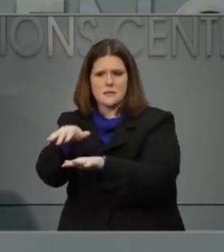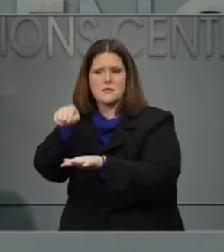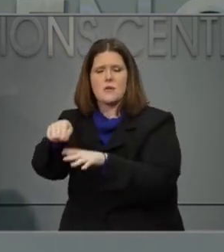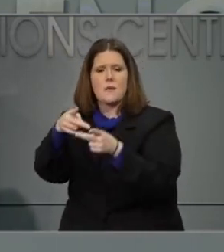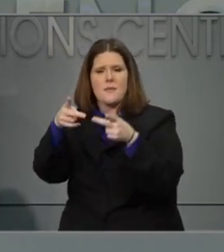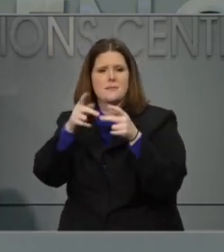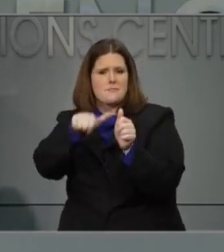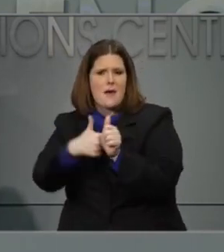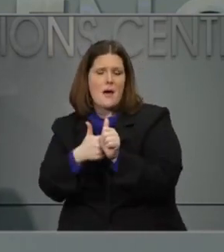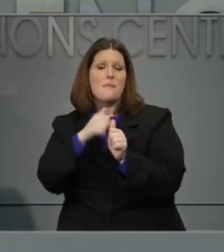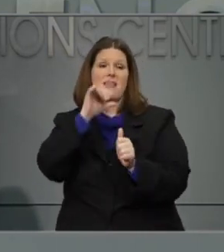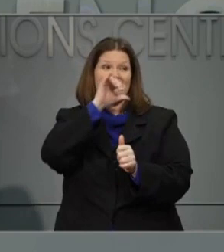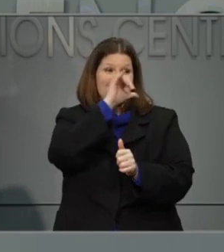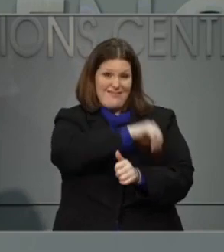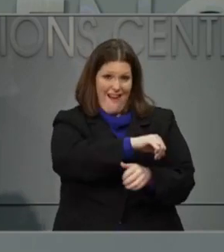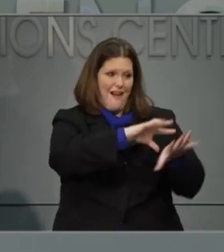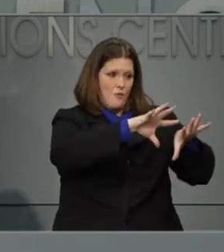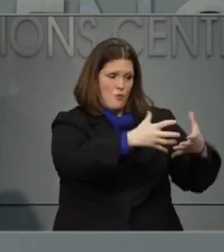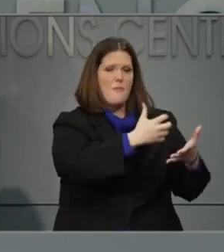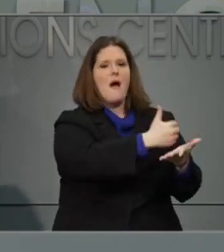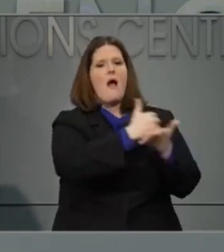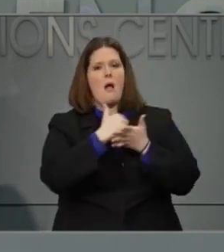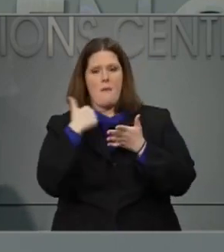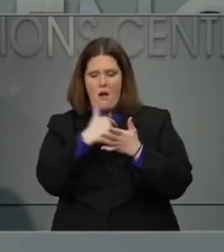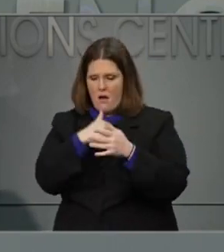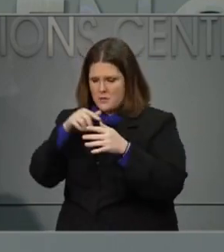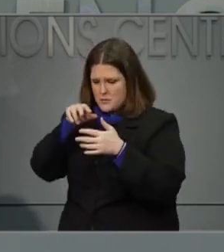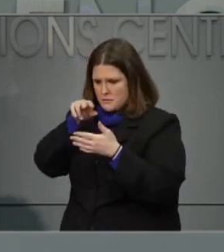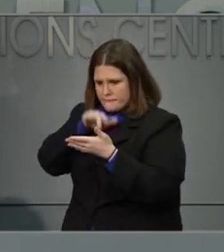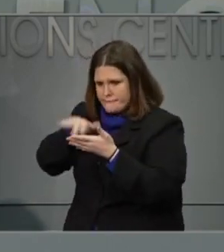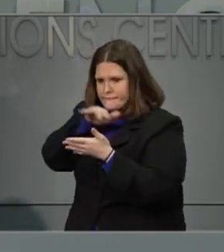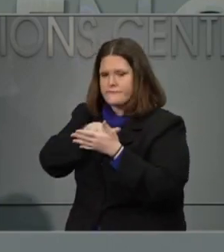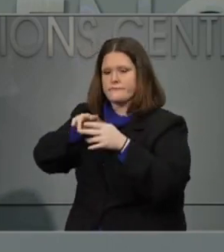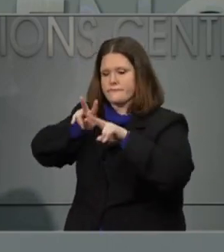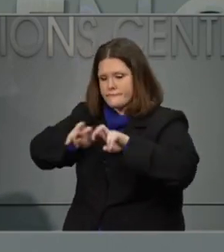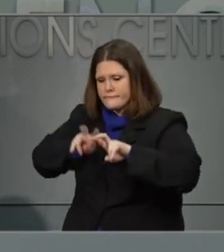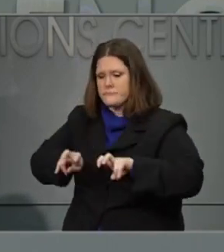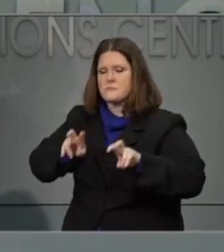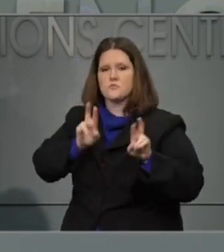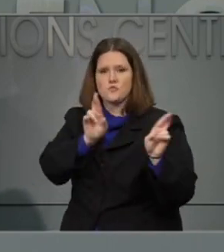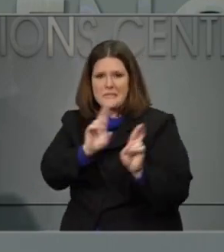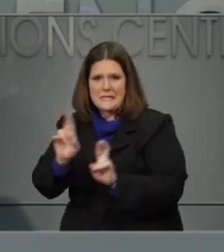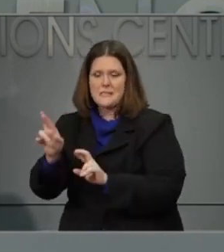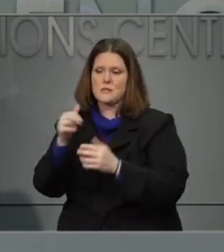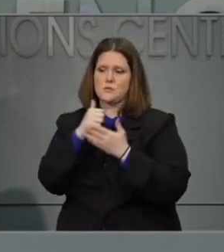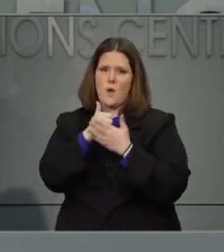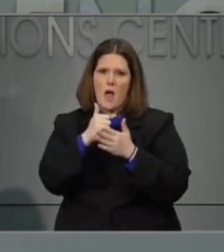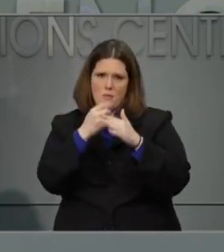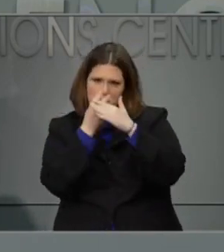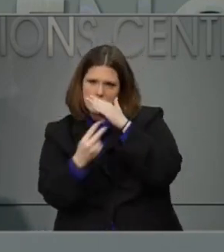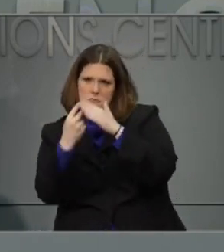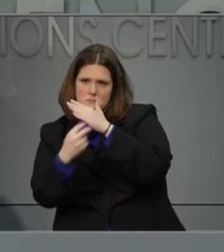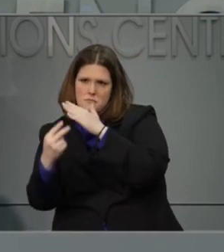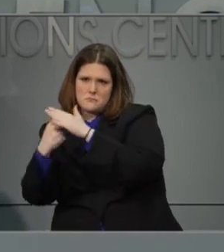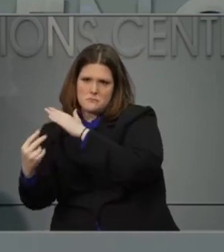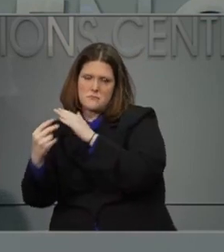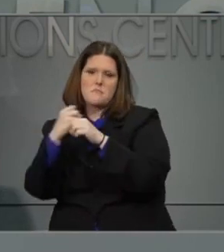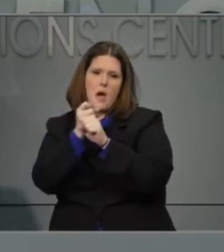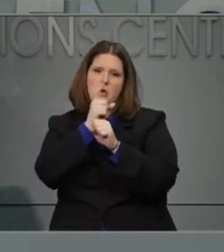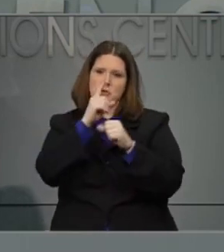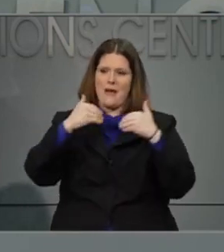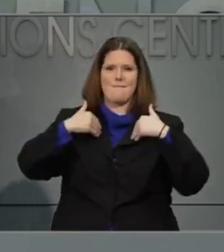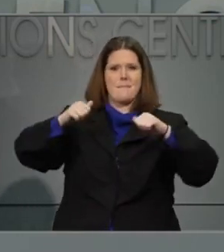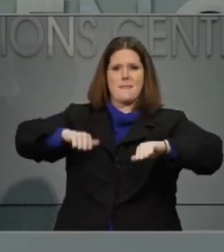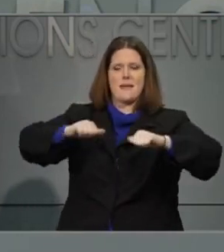been able to do and now we are going to keep those plans activated so as we move through these phases we can make sure that we have the medical